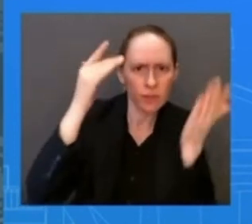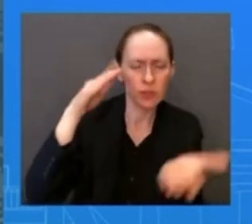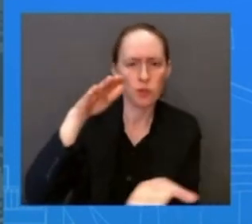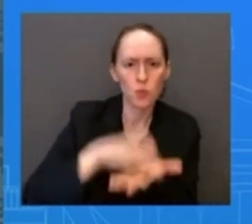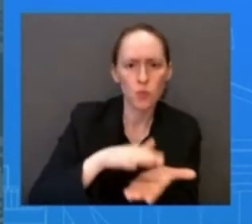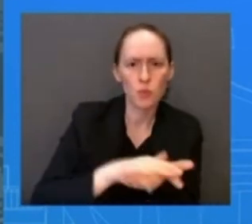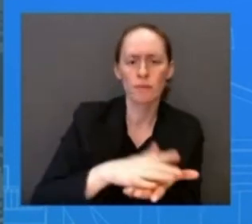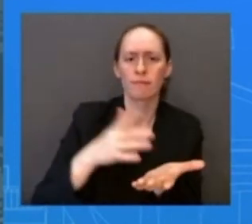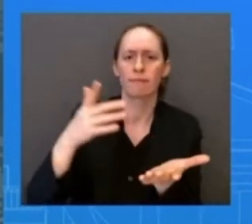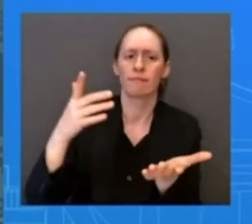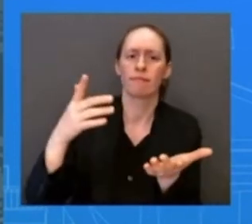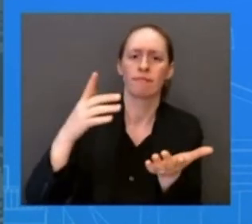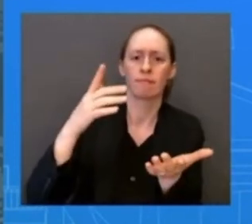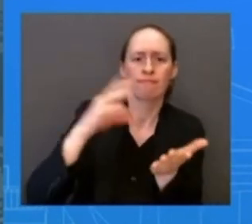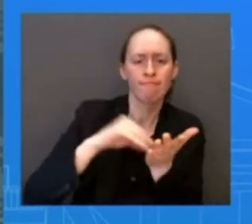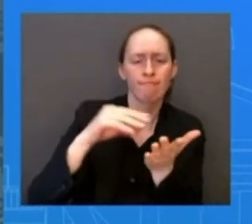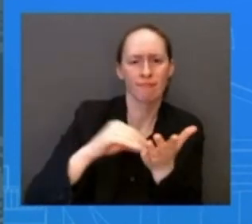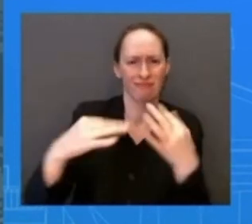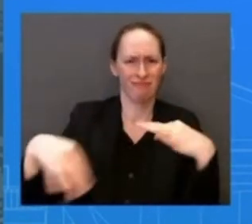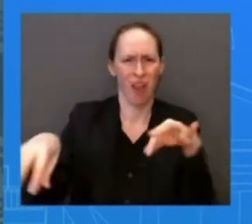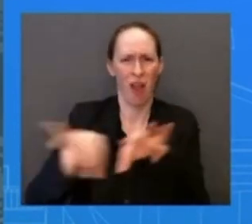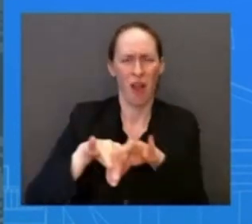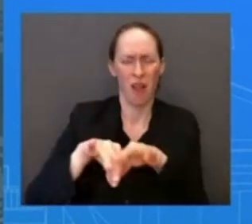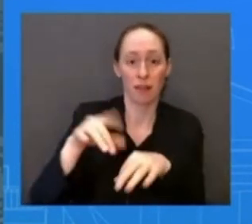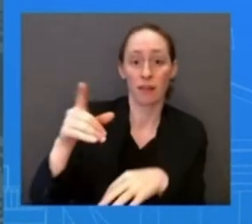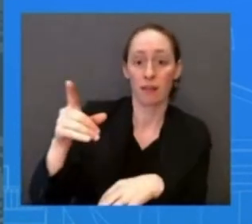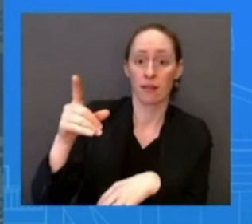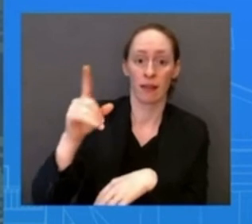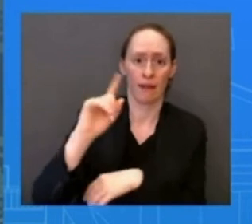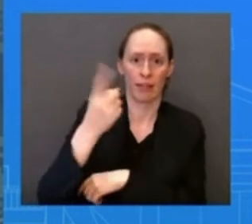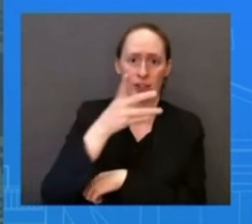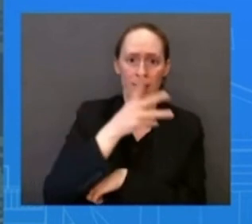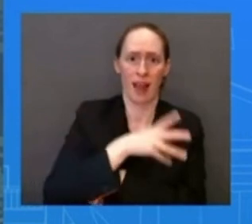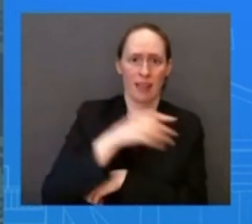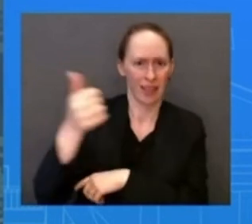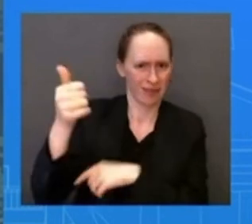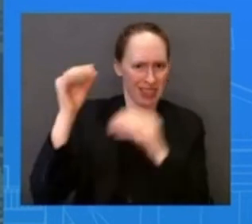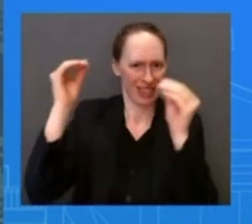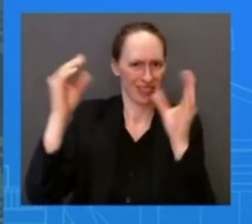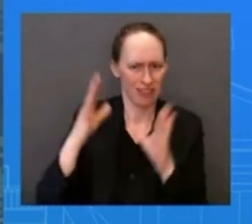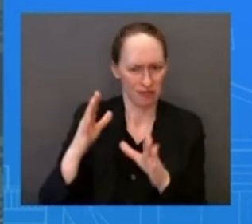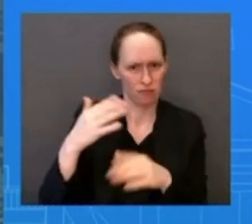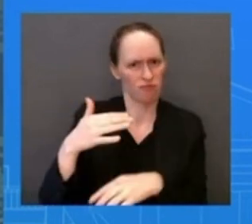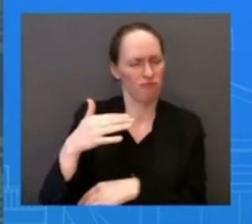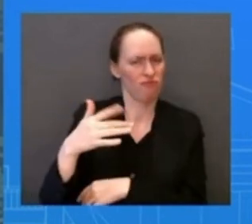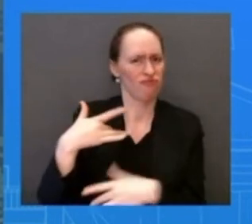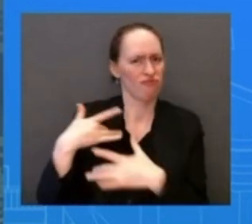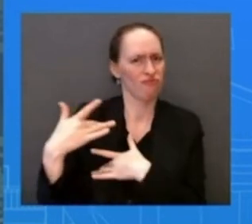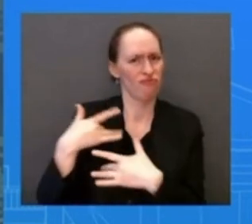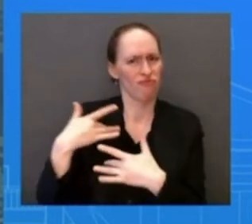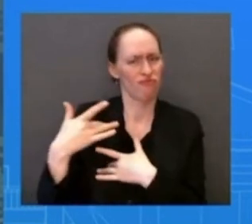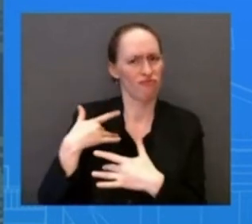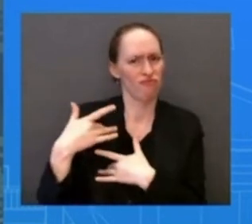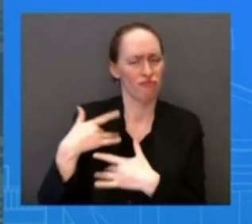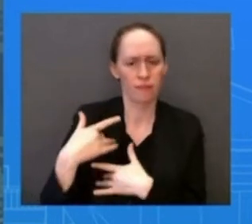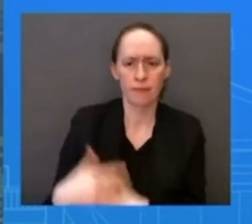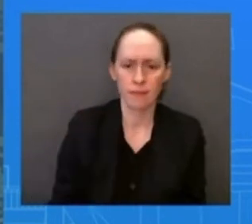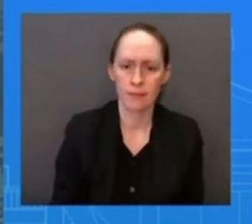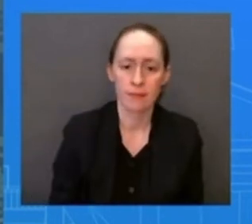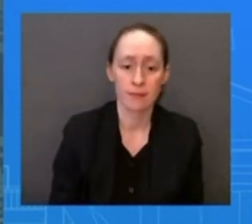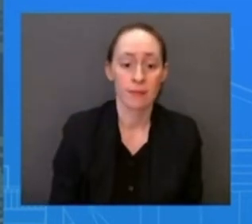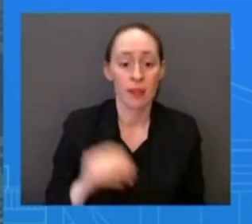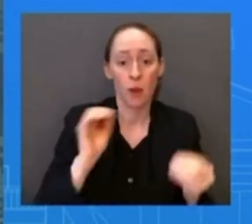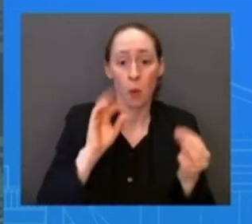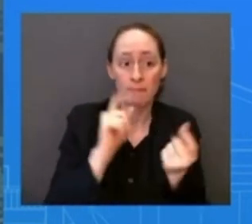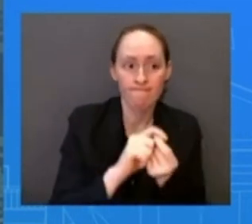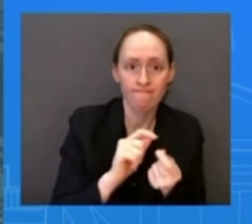educator, and clearly it's something personal to him and to the First Lady. I do not have any specific conversation to read out about what's currently